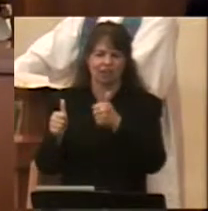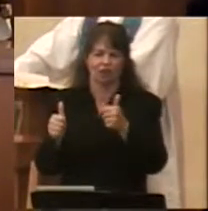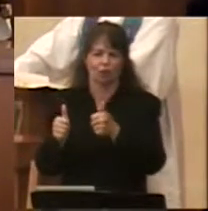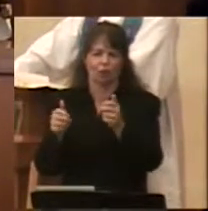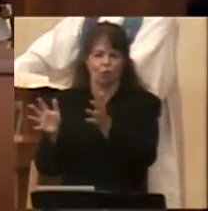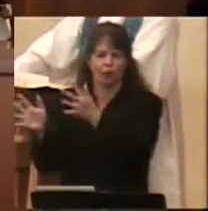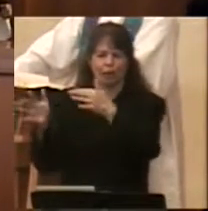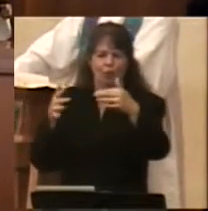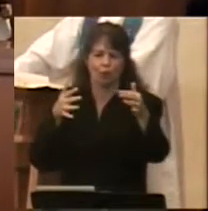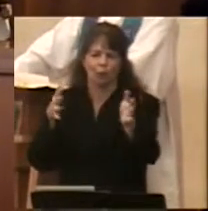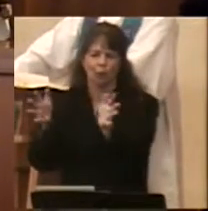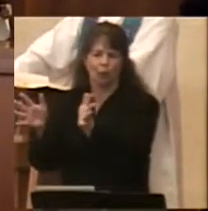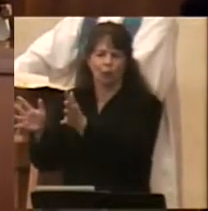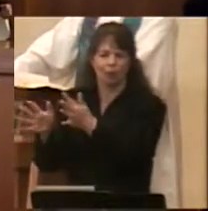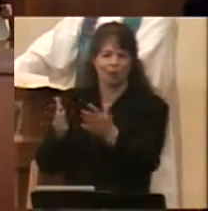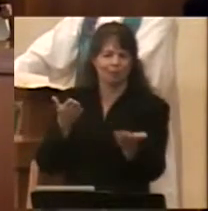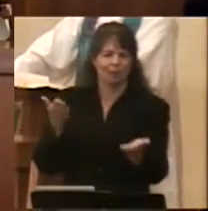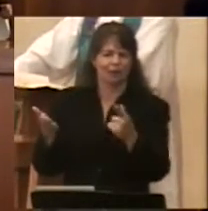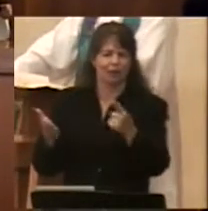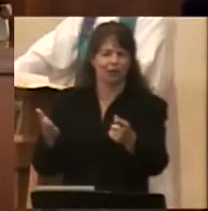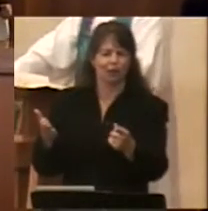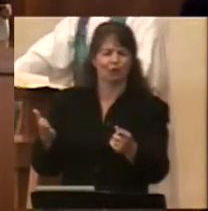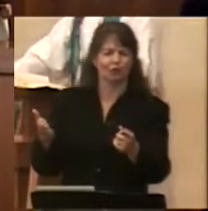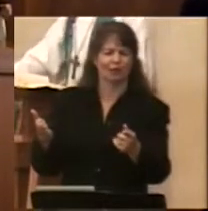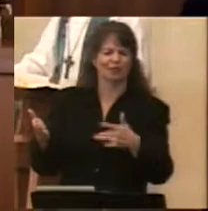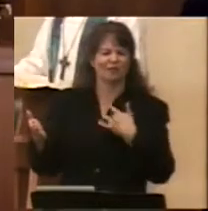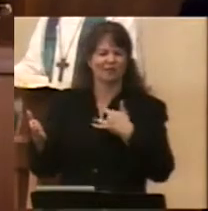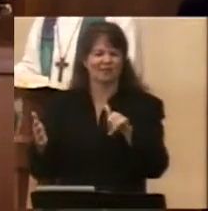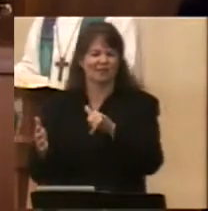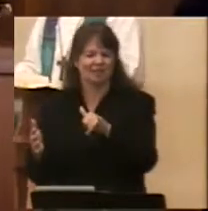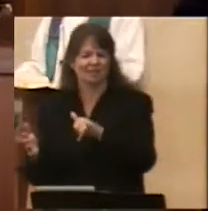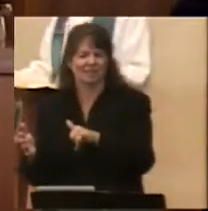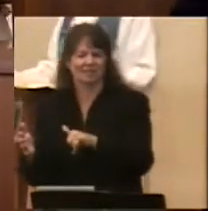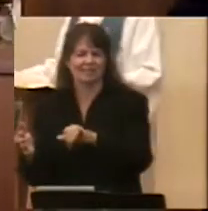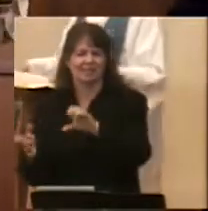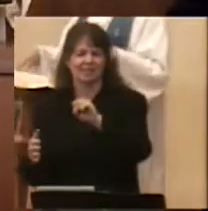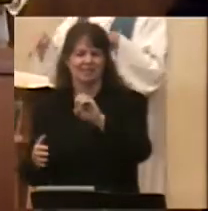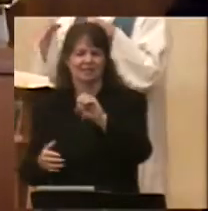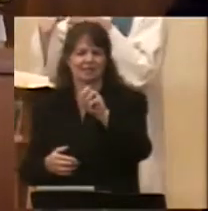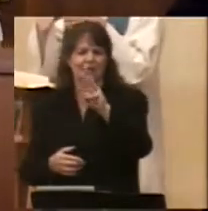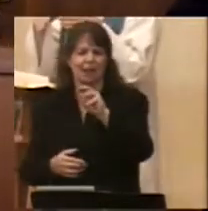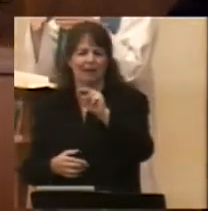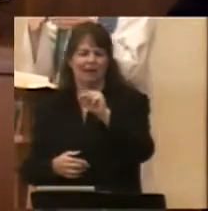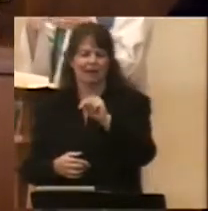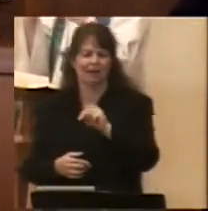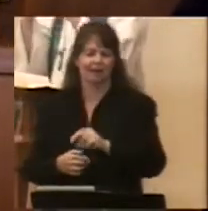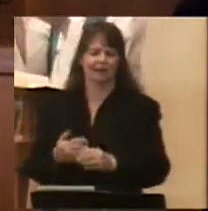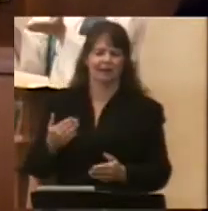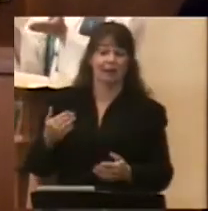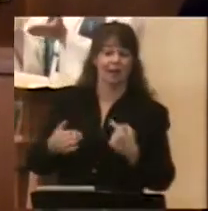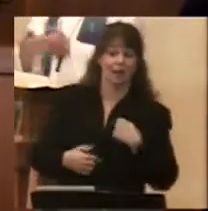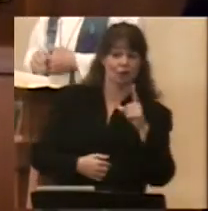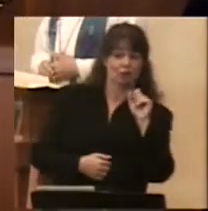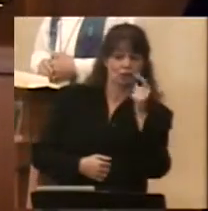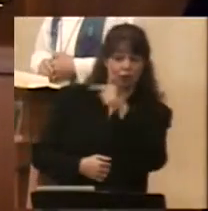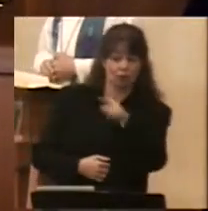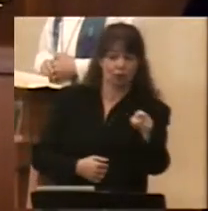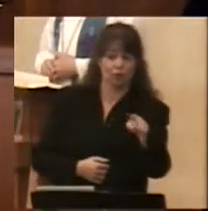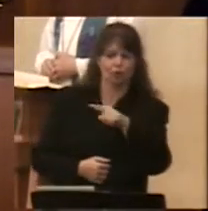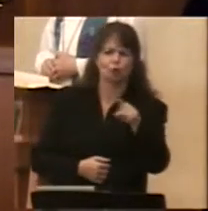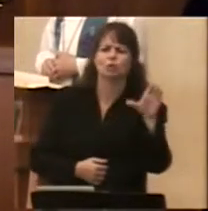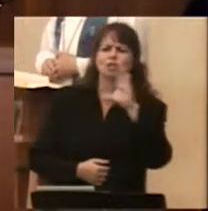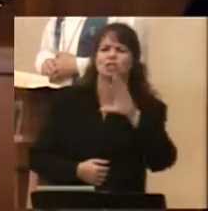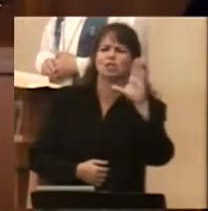Maybe you can relate to Solomon, maybe not, but I have a question for you. What is it that you chase after